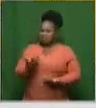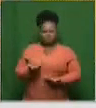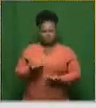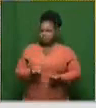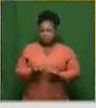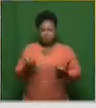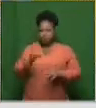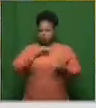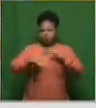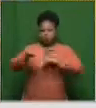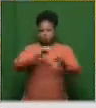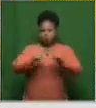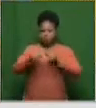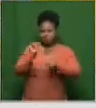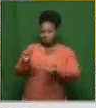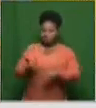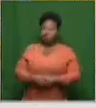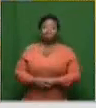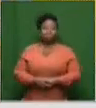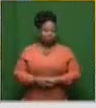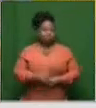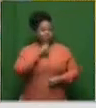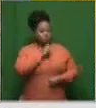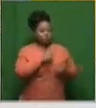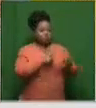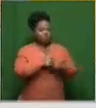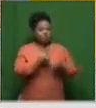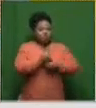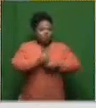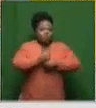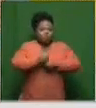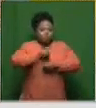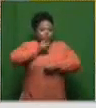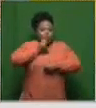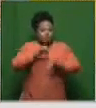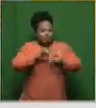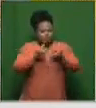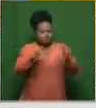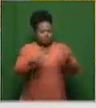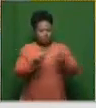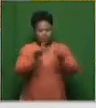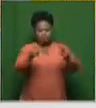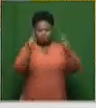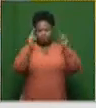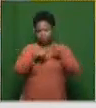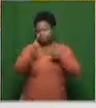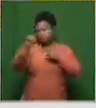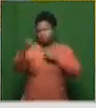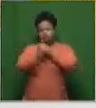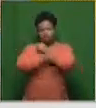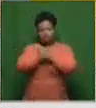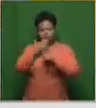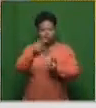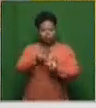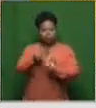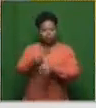dominating the public discourse. Indeed, Leanne. beyond pharmaceutical companies, of course, universities and countries participating in